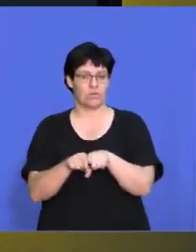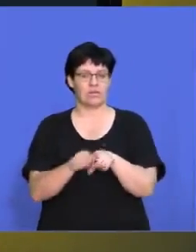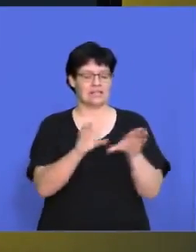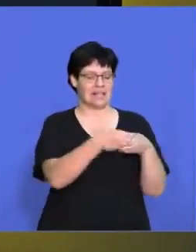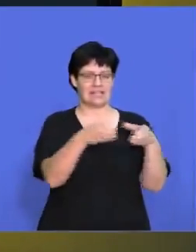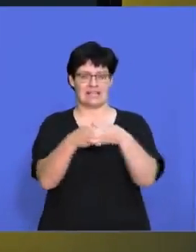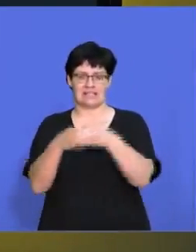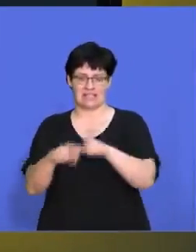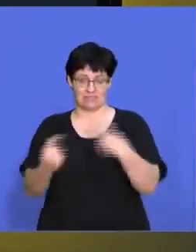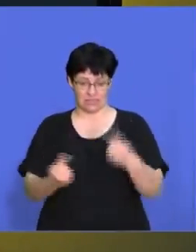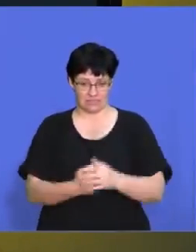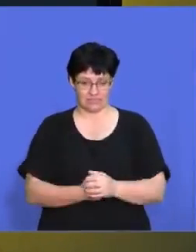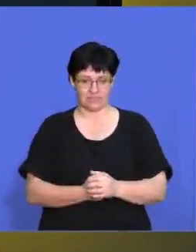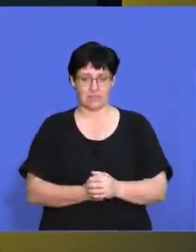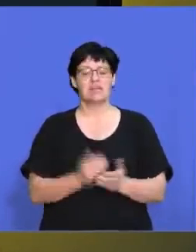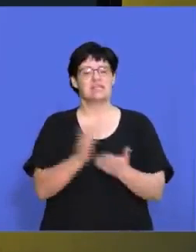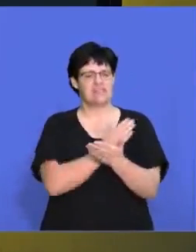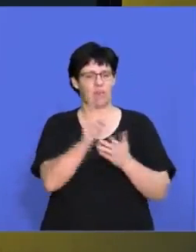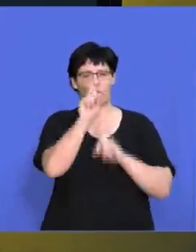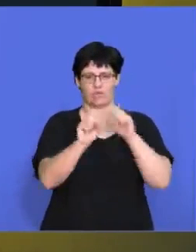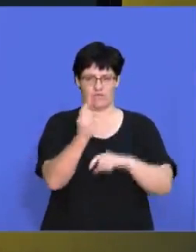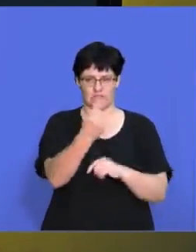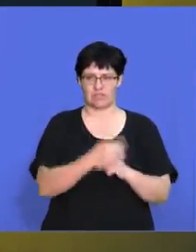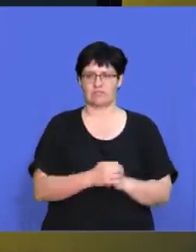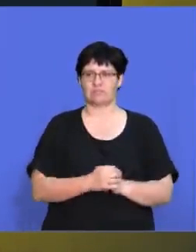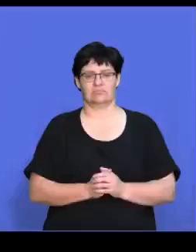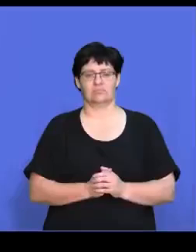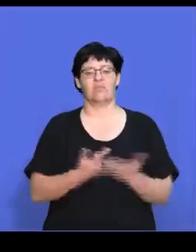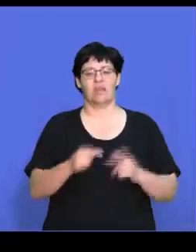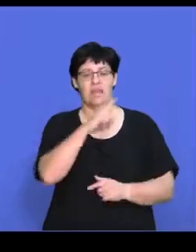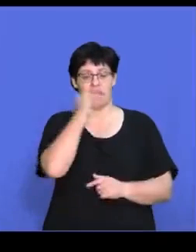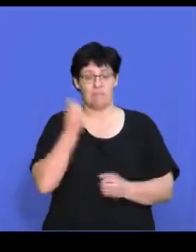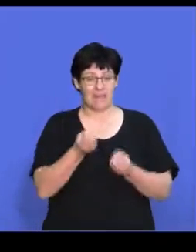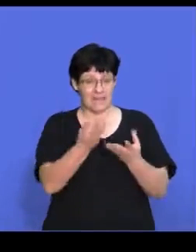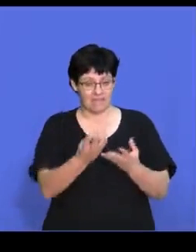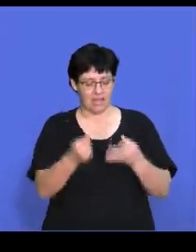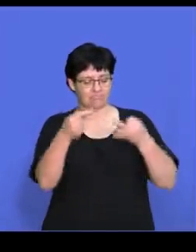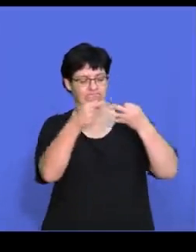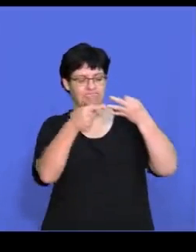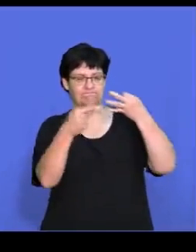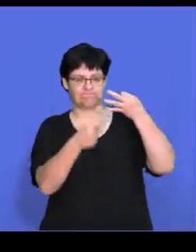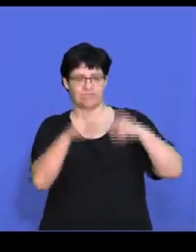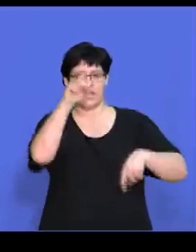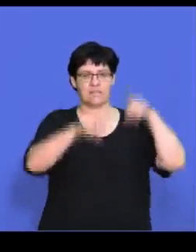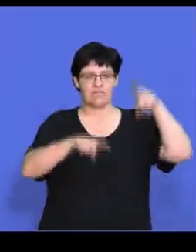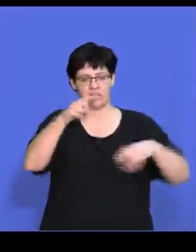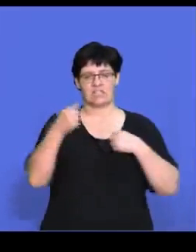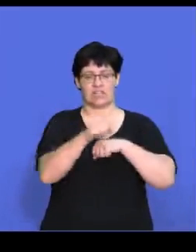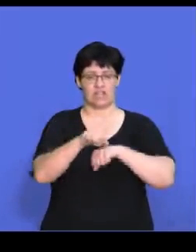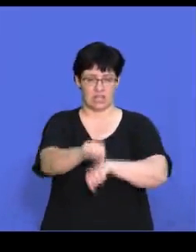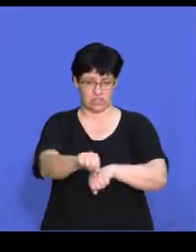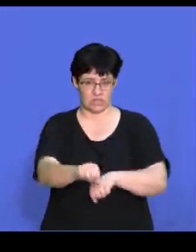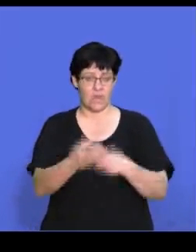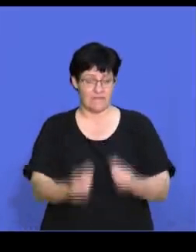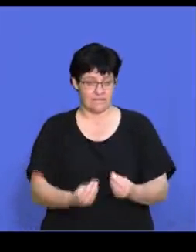the different sectors. So we're going to get into some questions first. Alright, so name the three types of diversification